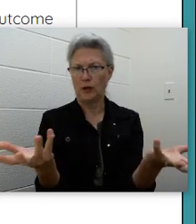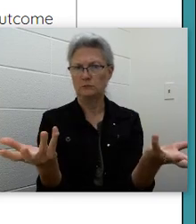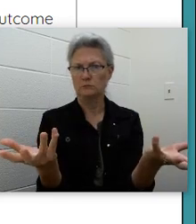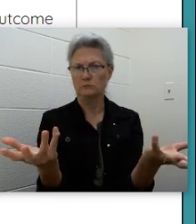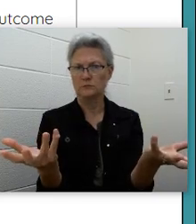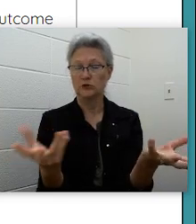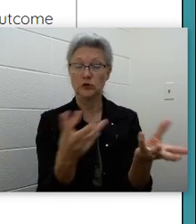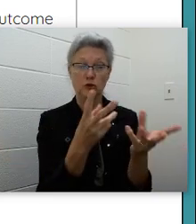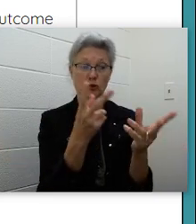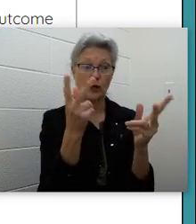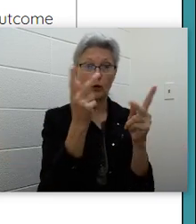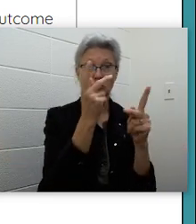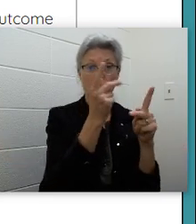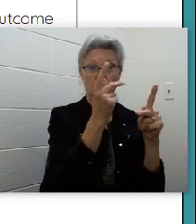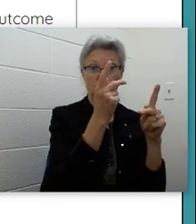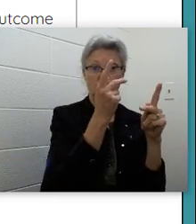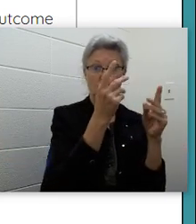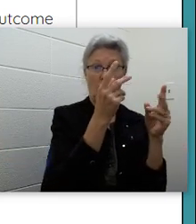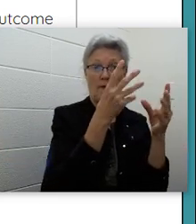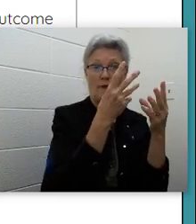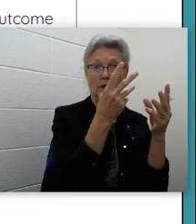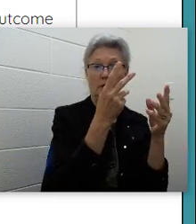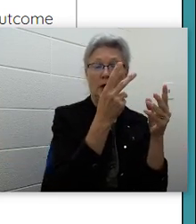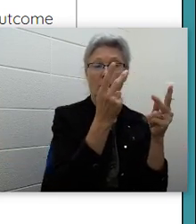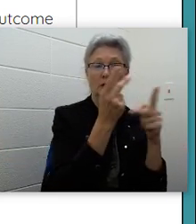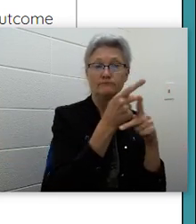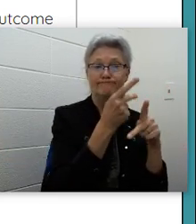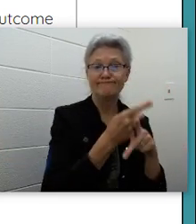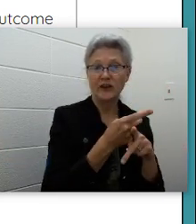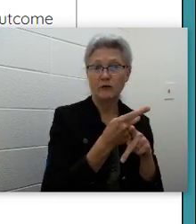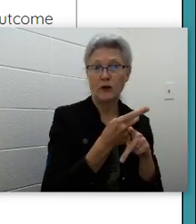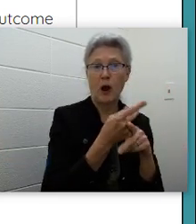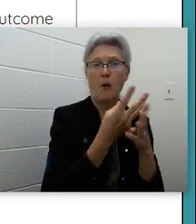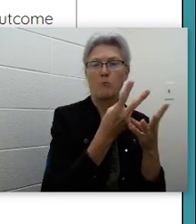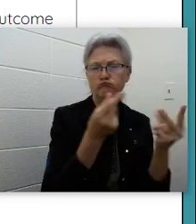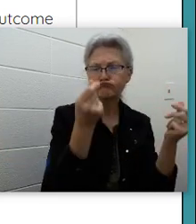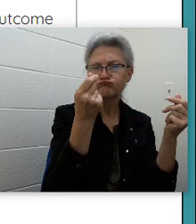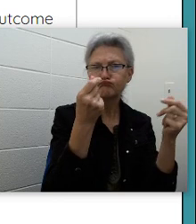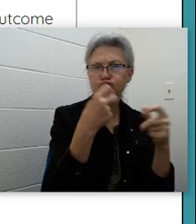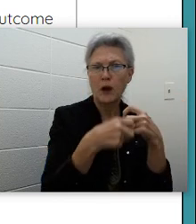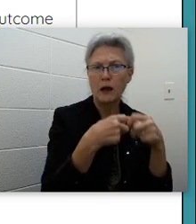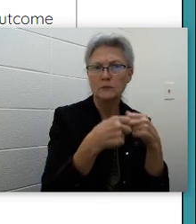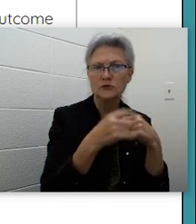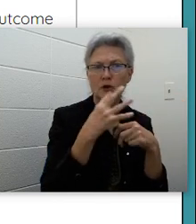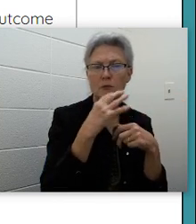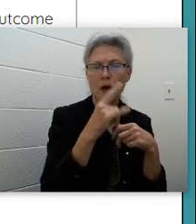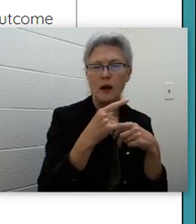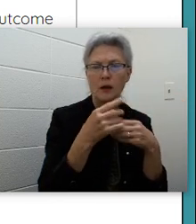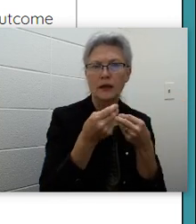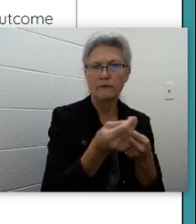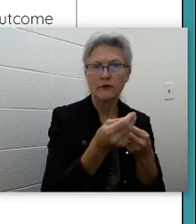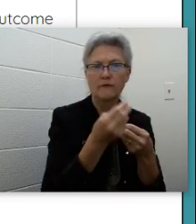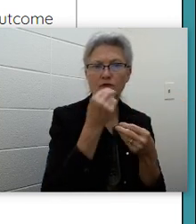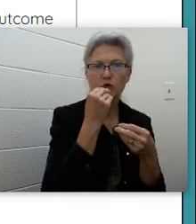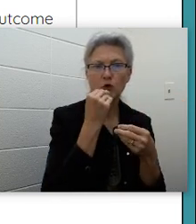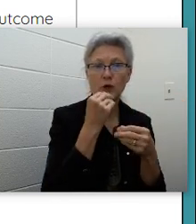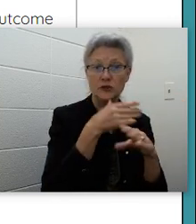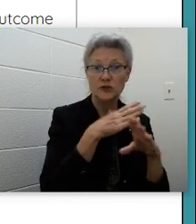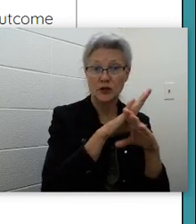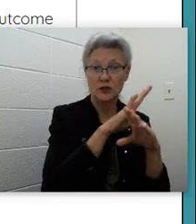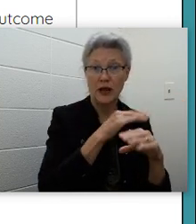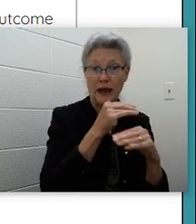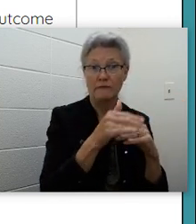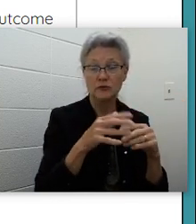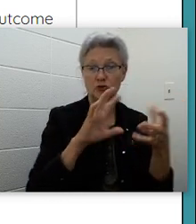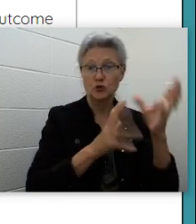know Solving Problems talked about giving food and shelter after a storm. Did the leaders in the first town meeting do the